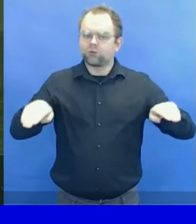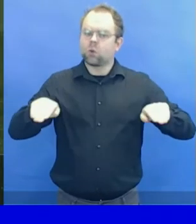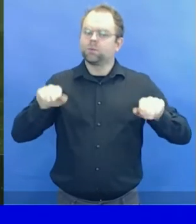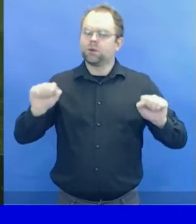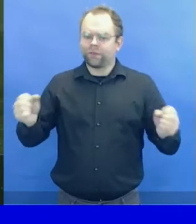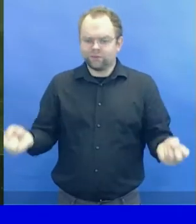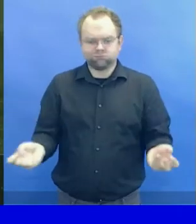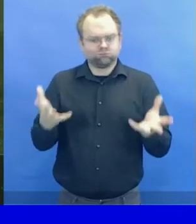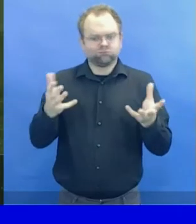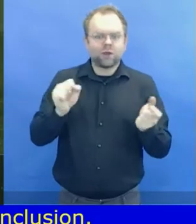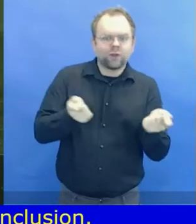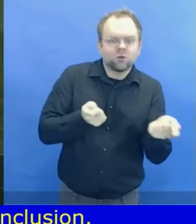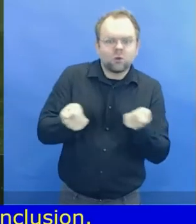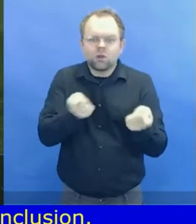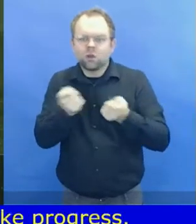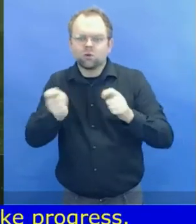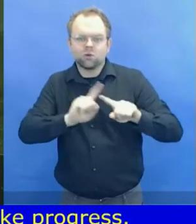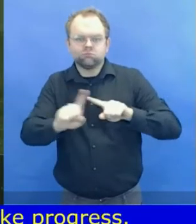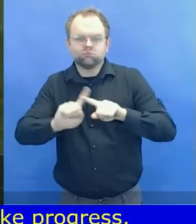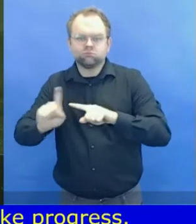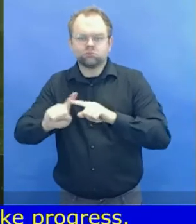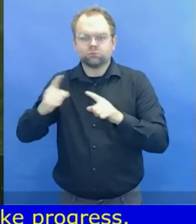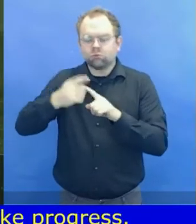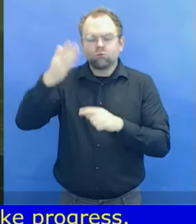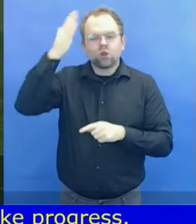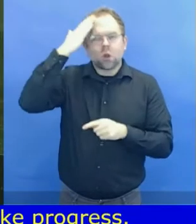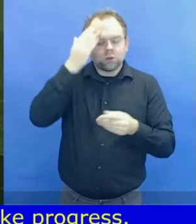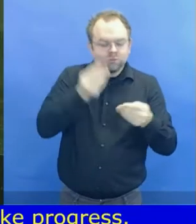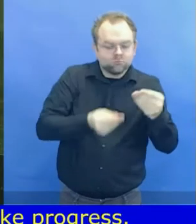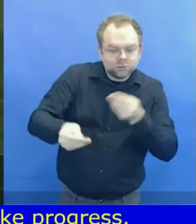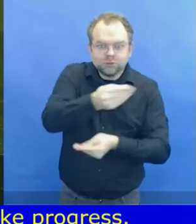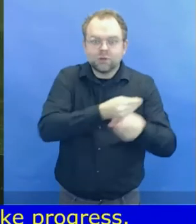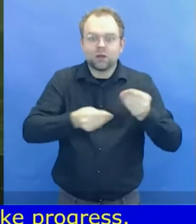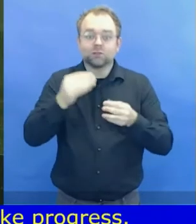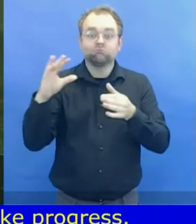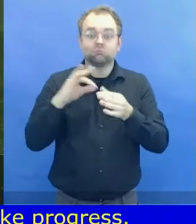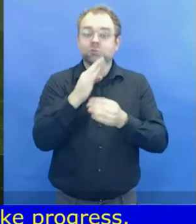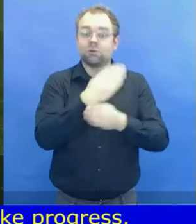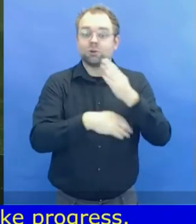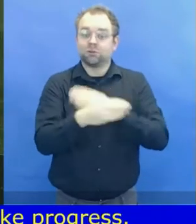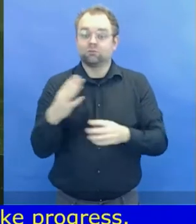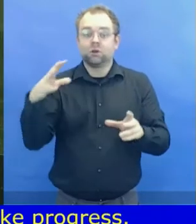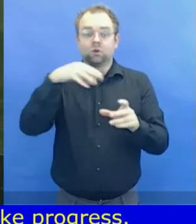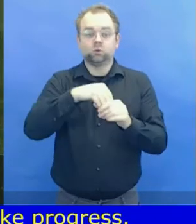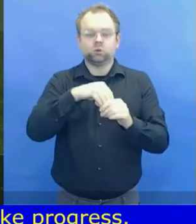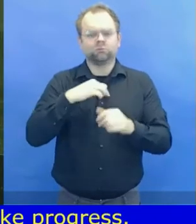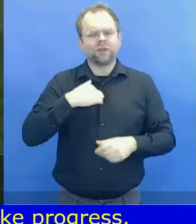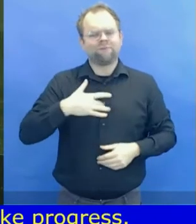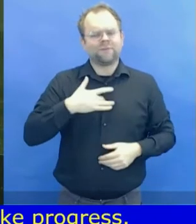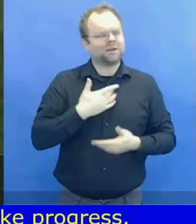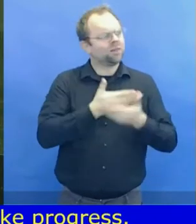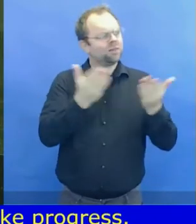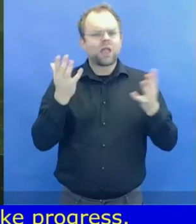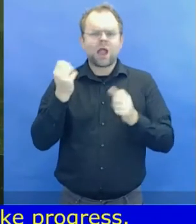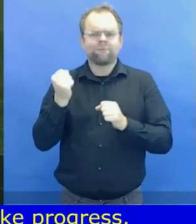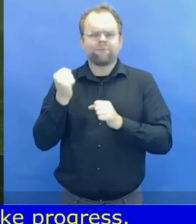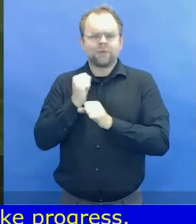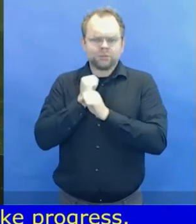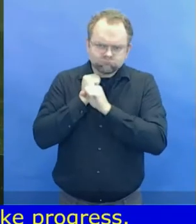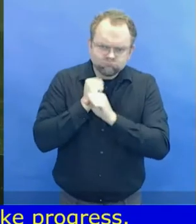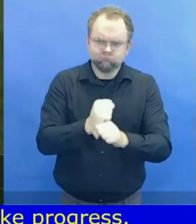unprecedented circumstances. The COVID-19 pandemic has been affecting communities and societies at their very core,